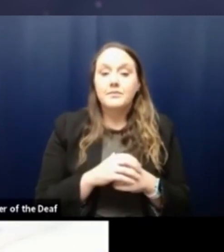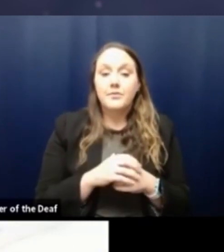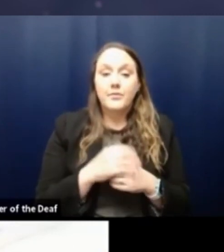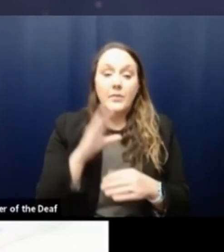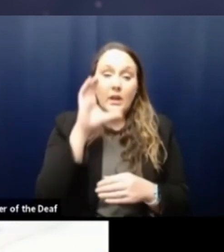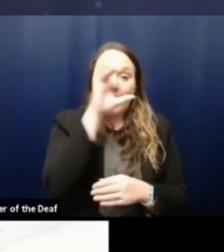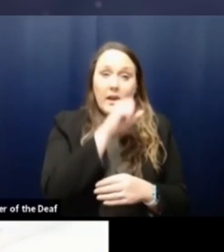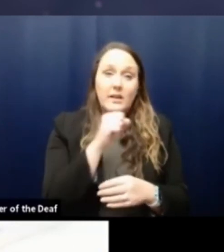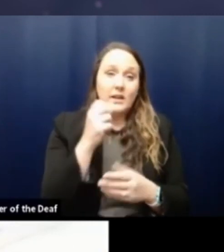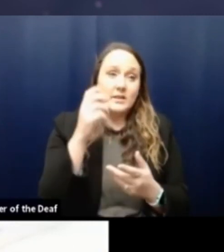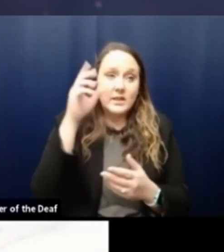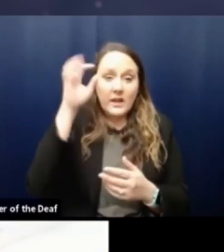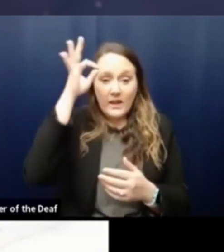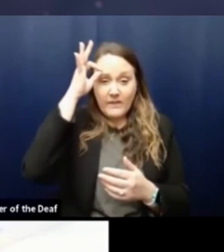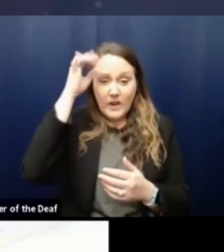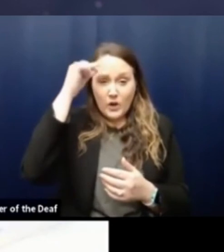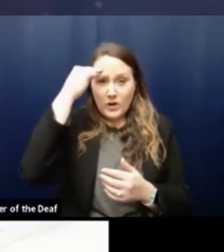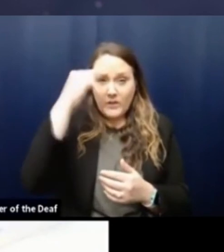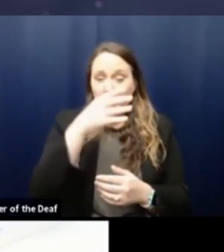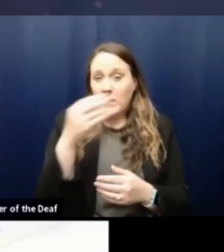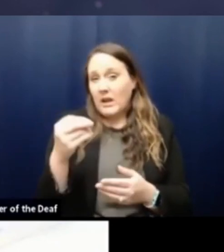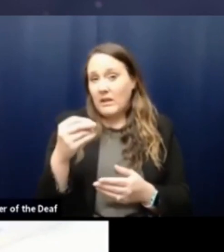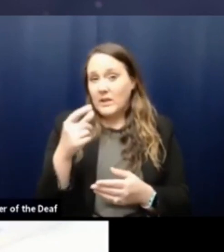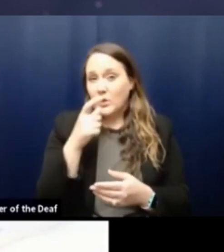federal government and the manufacturer, excuse me,